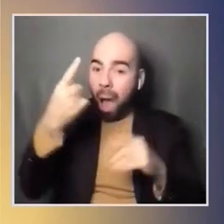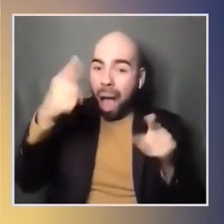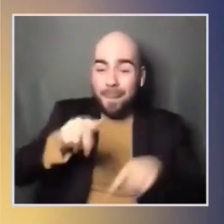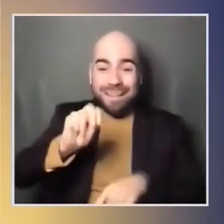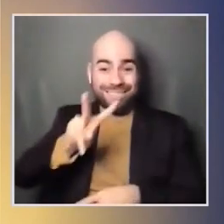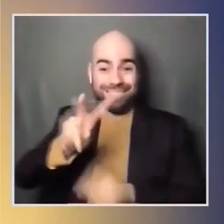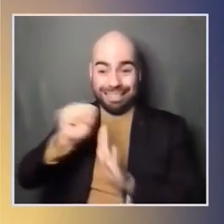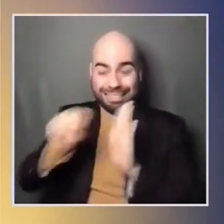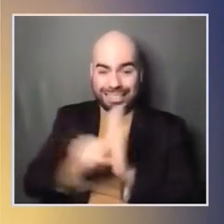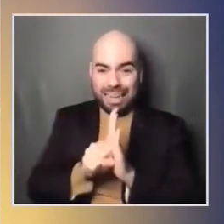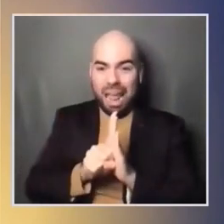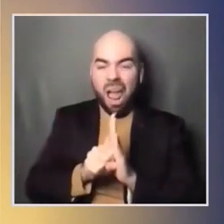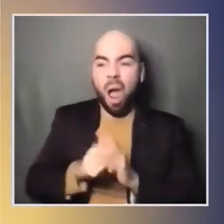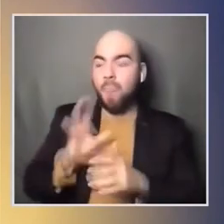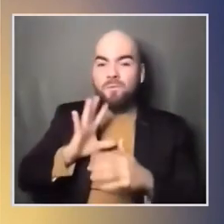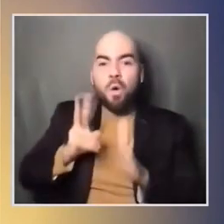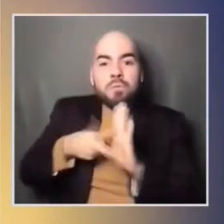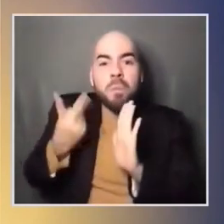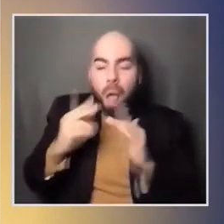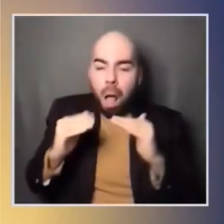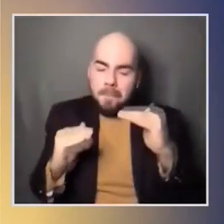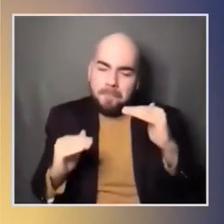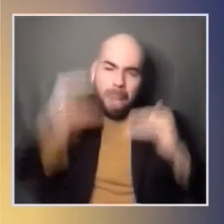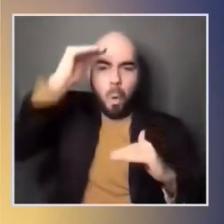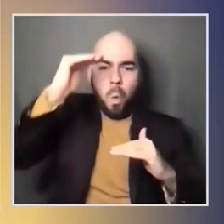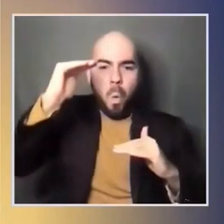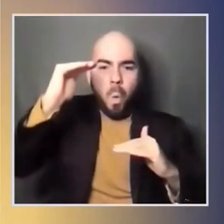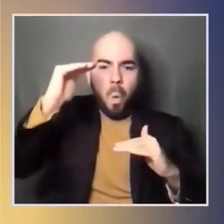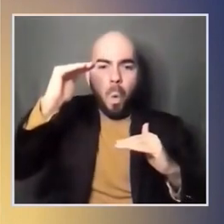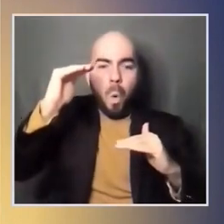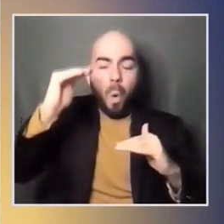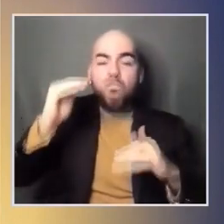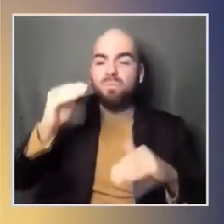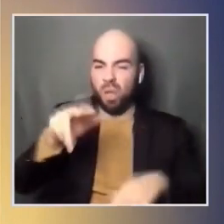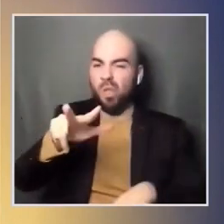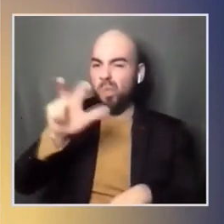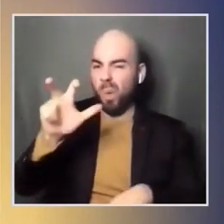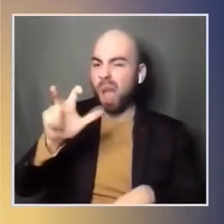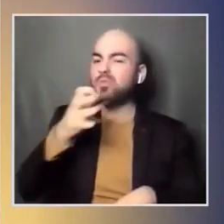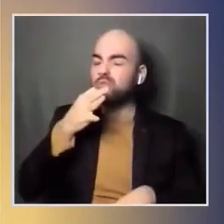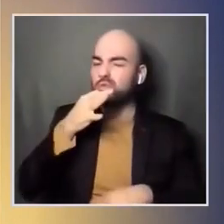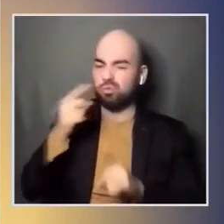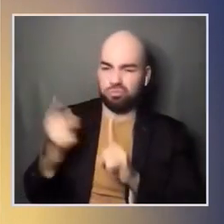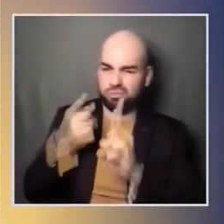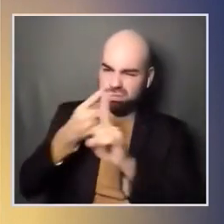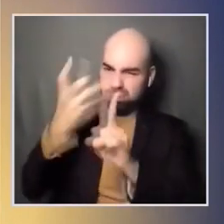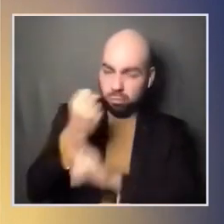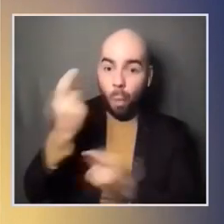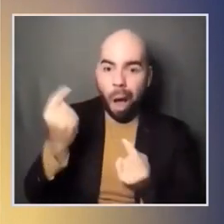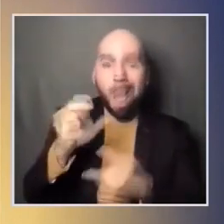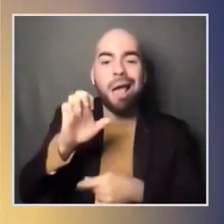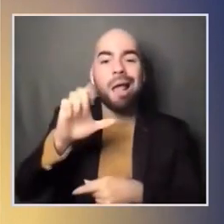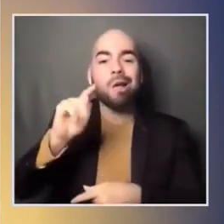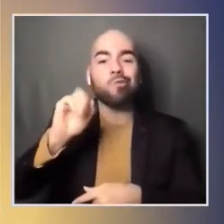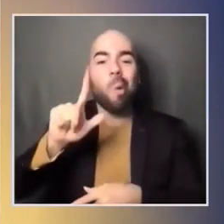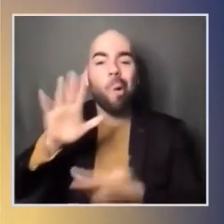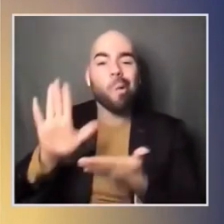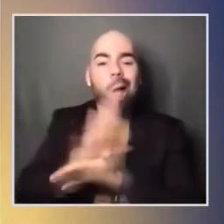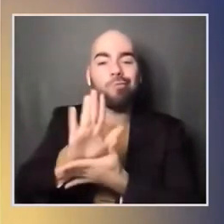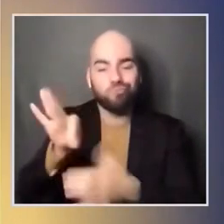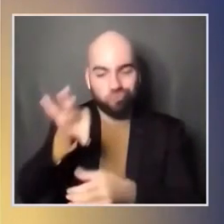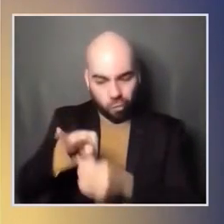We're on track to over 300 electoral votes, electoral college votes. And look at the national numbers.